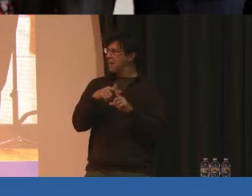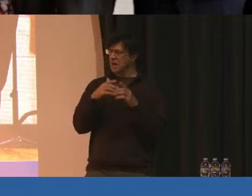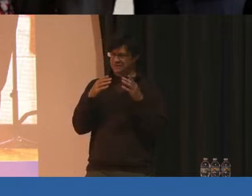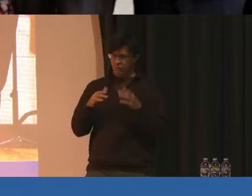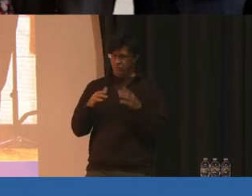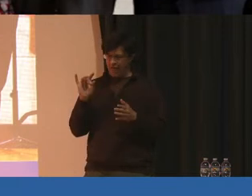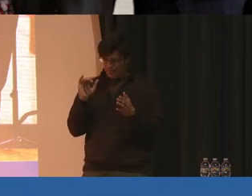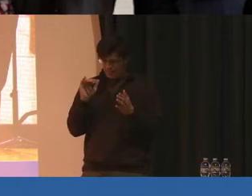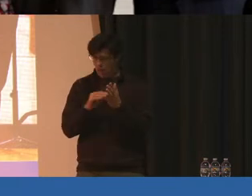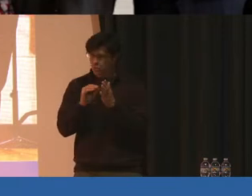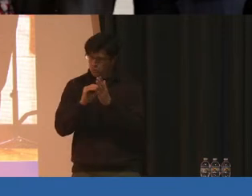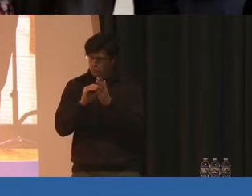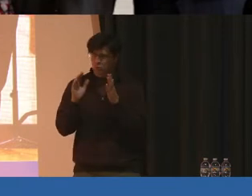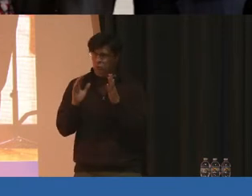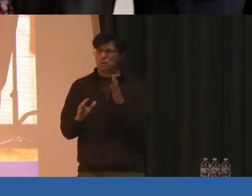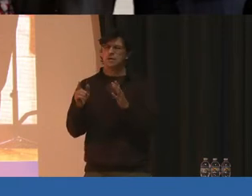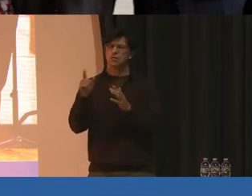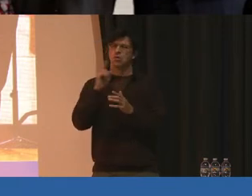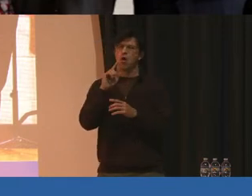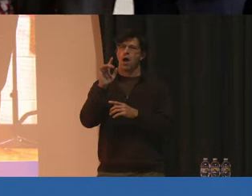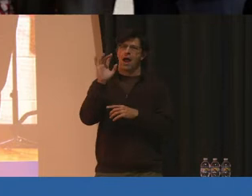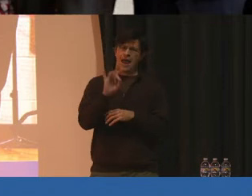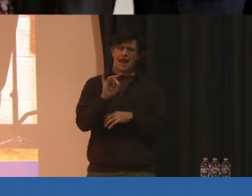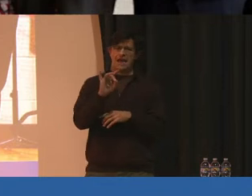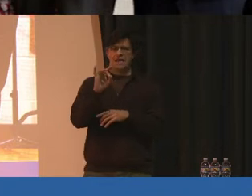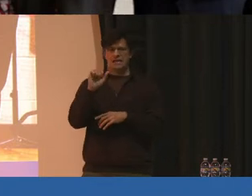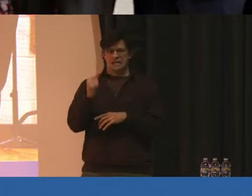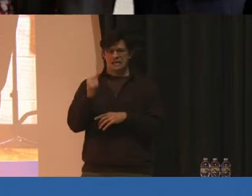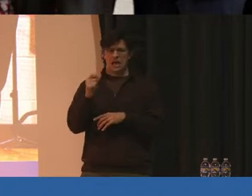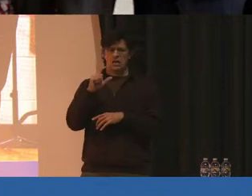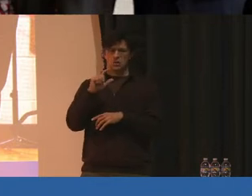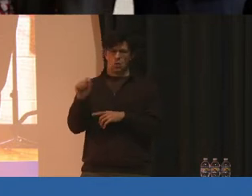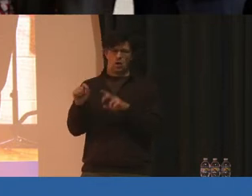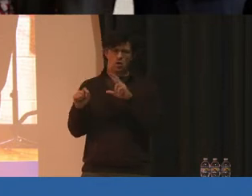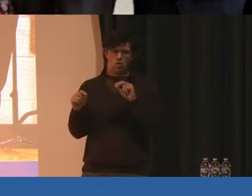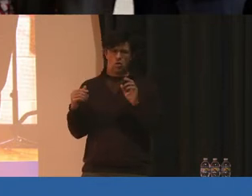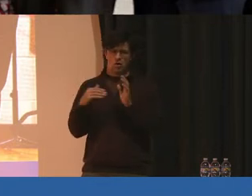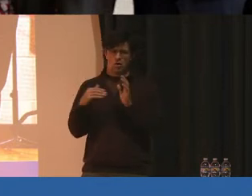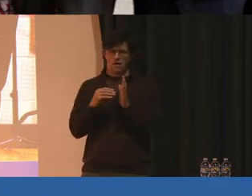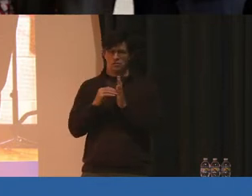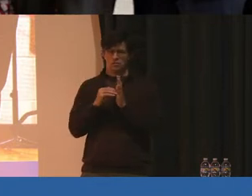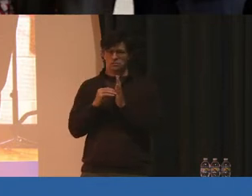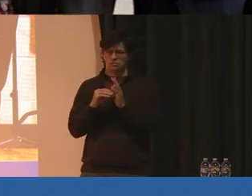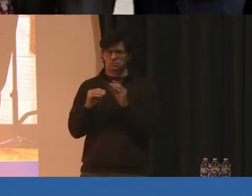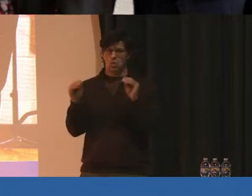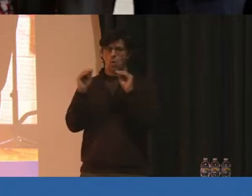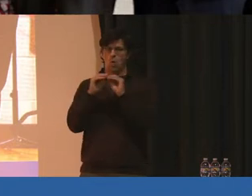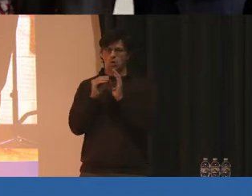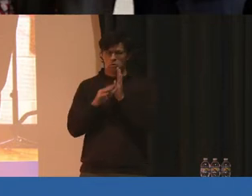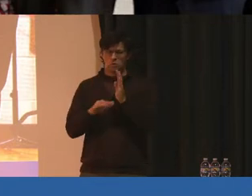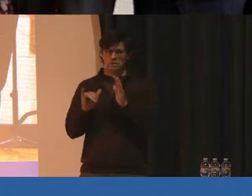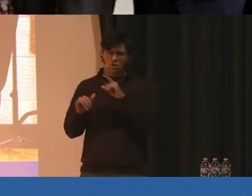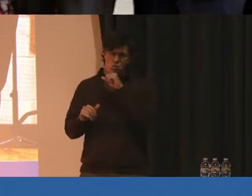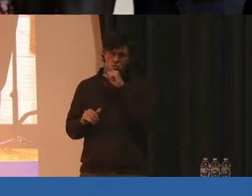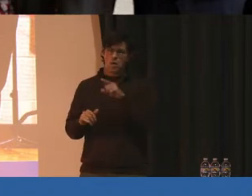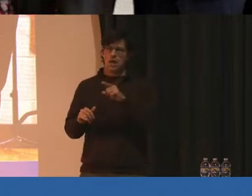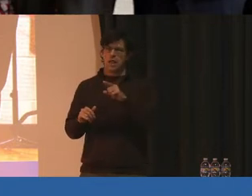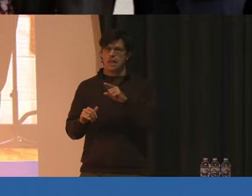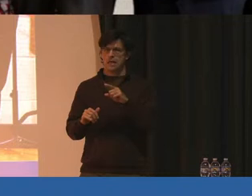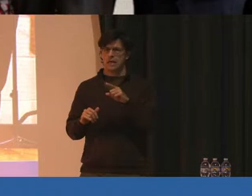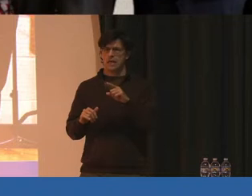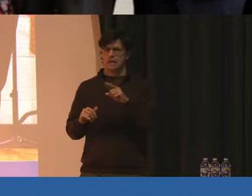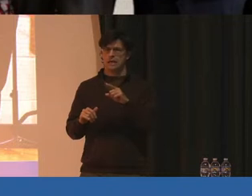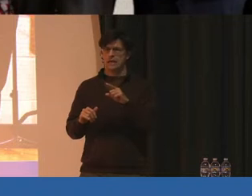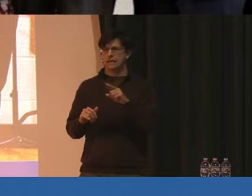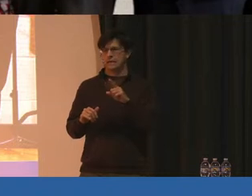,000 students, there are 8, 10, 20, 30,000 more students that really need additional